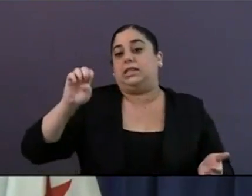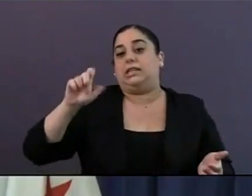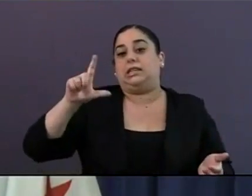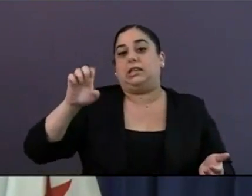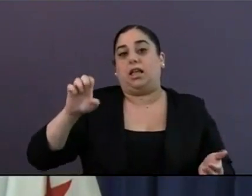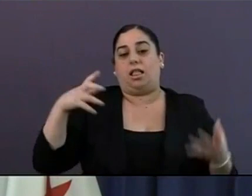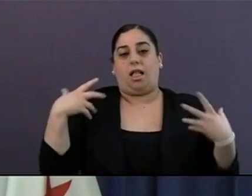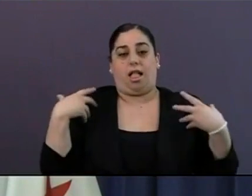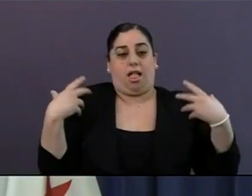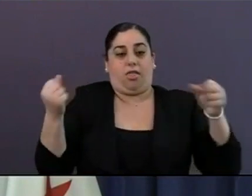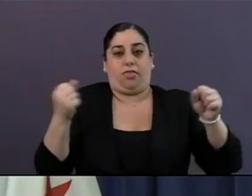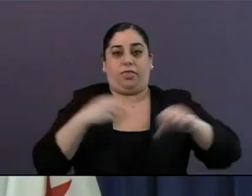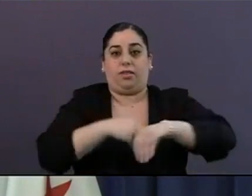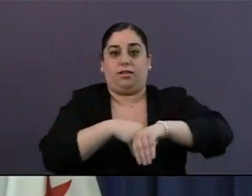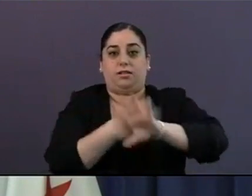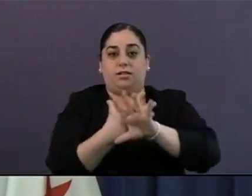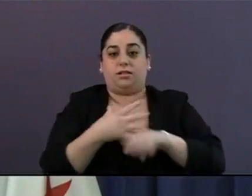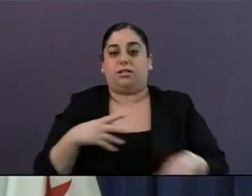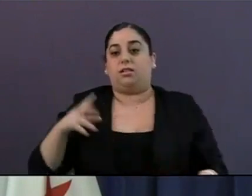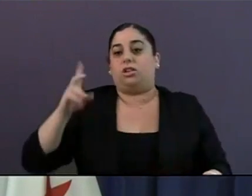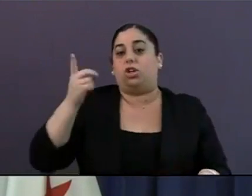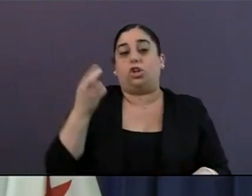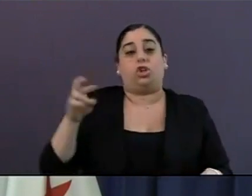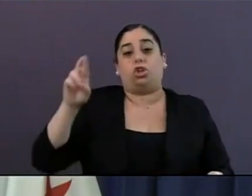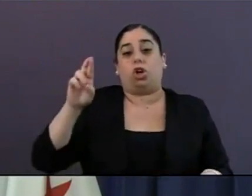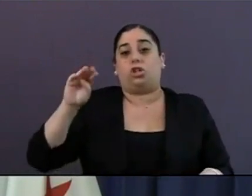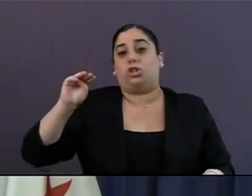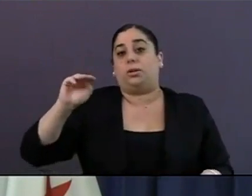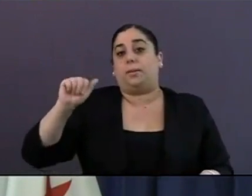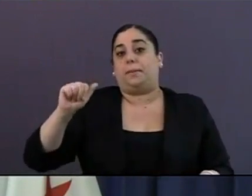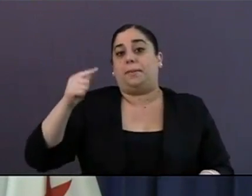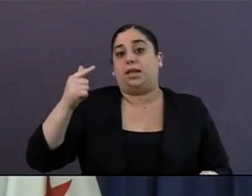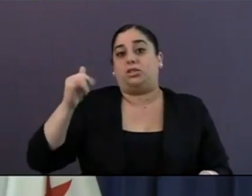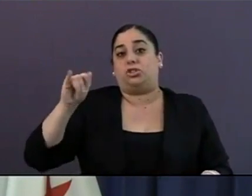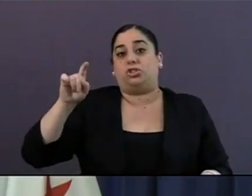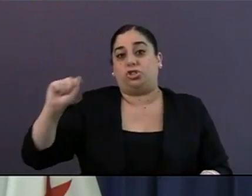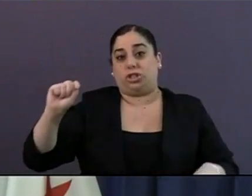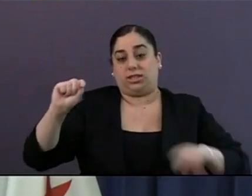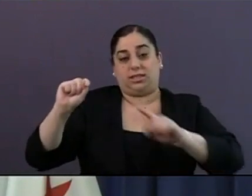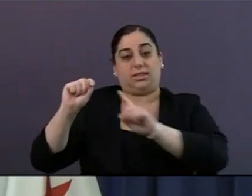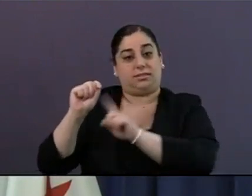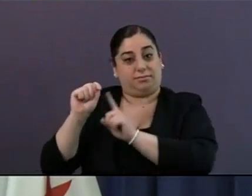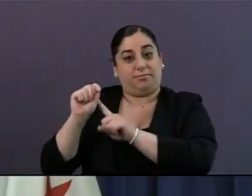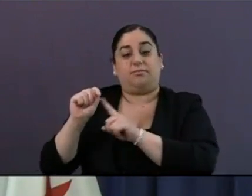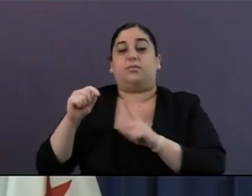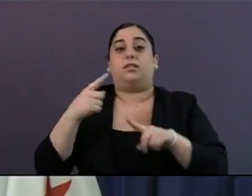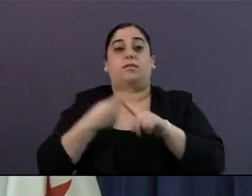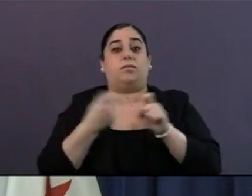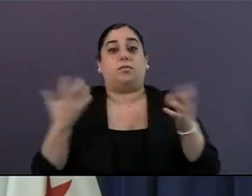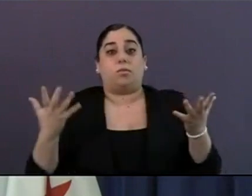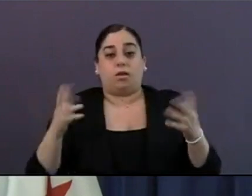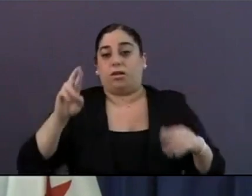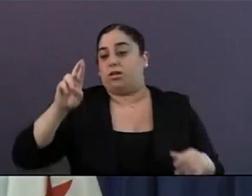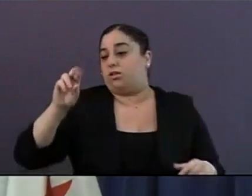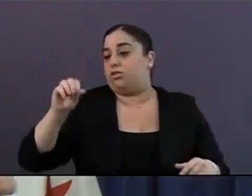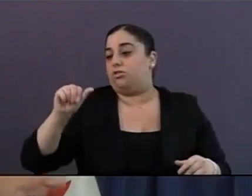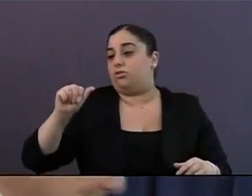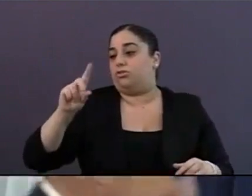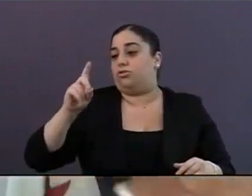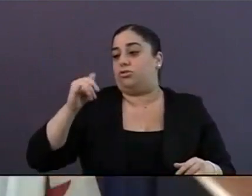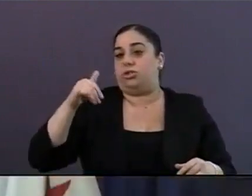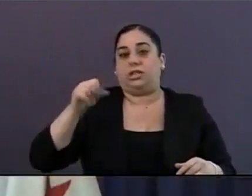Anthony Maget. And Dr. Maget can talk a little bit about telehealth and how important it is for this new connectivity. Dr. Maget, welcome.